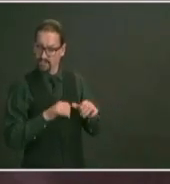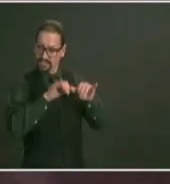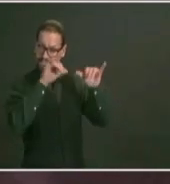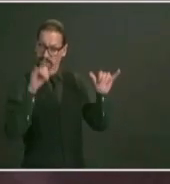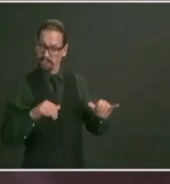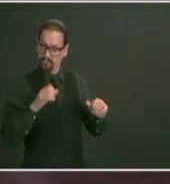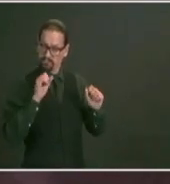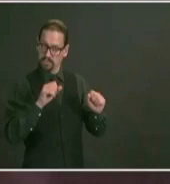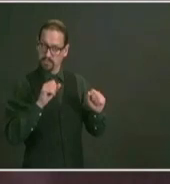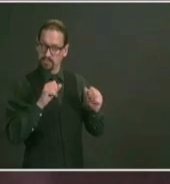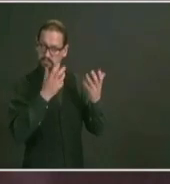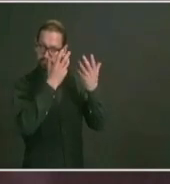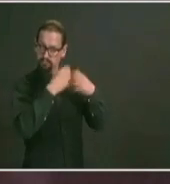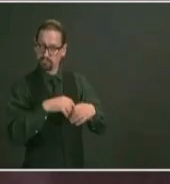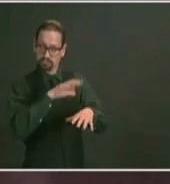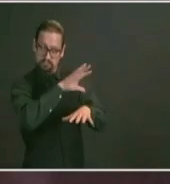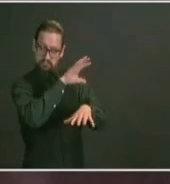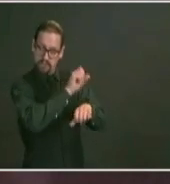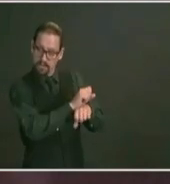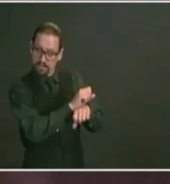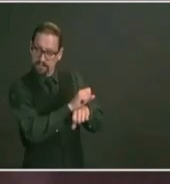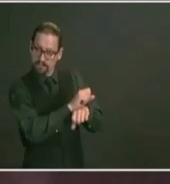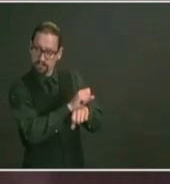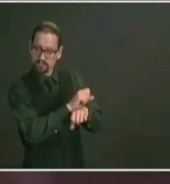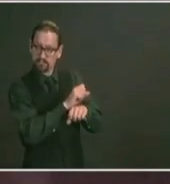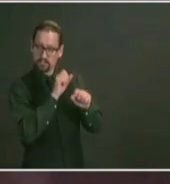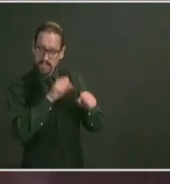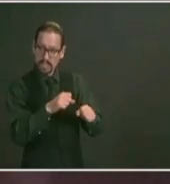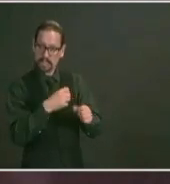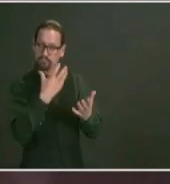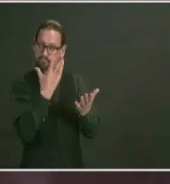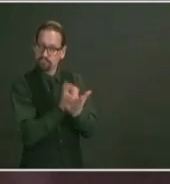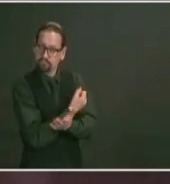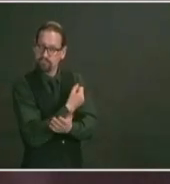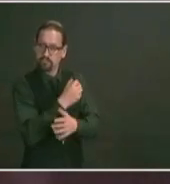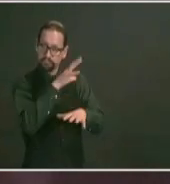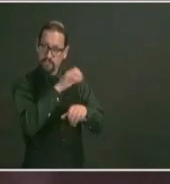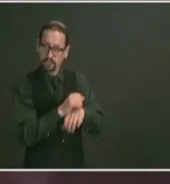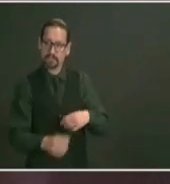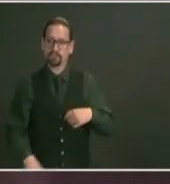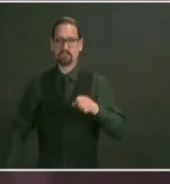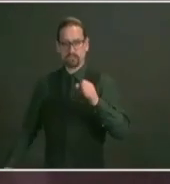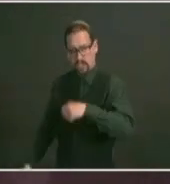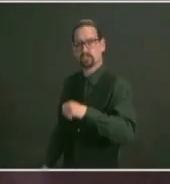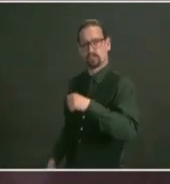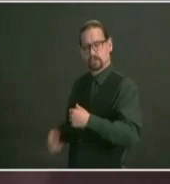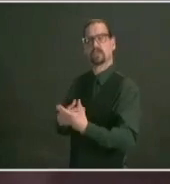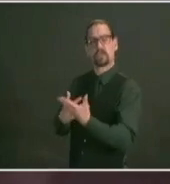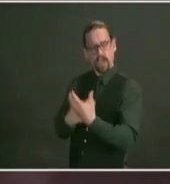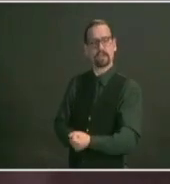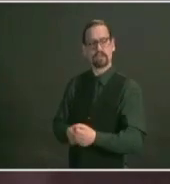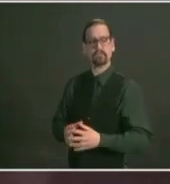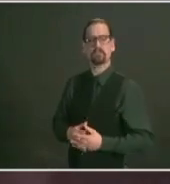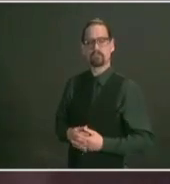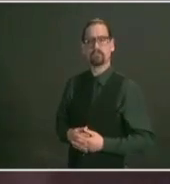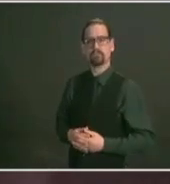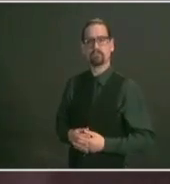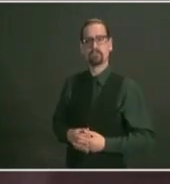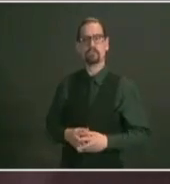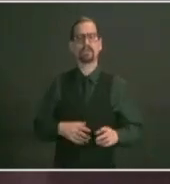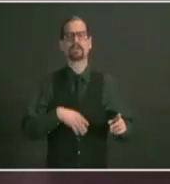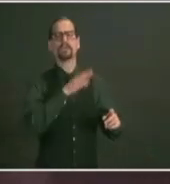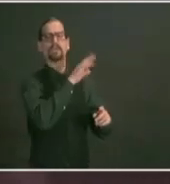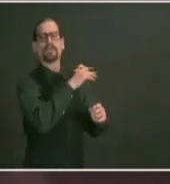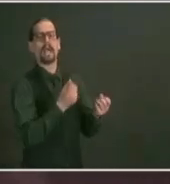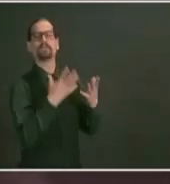vaccine will be correct do know the percentage of teachers that got a first dose